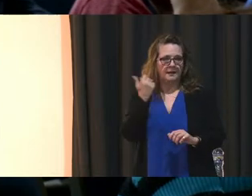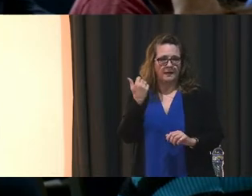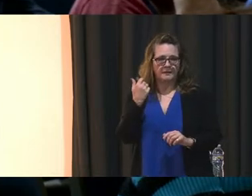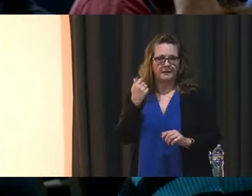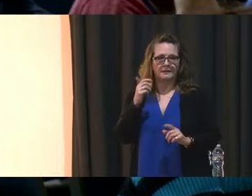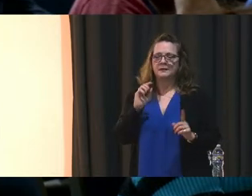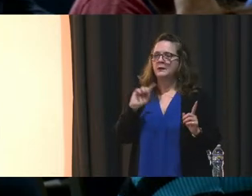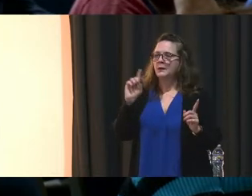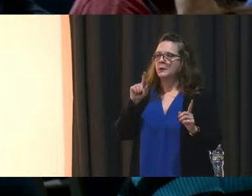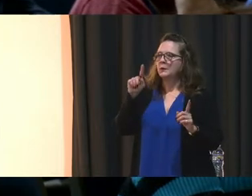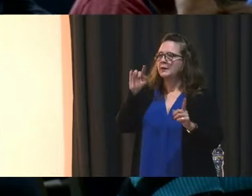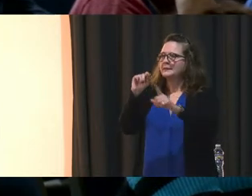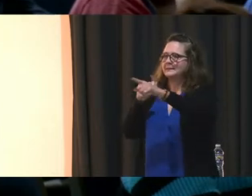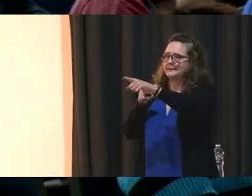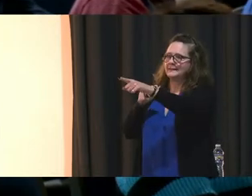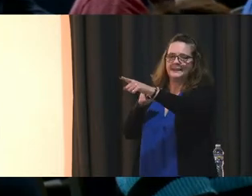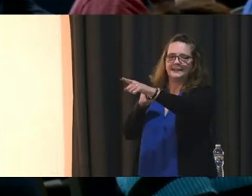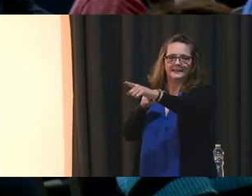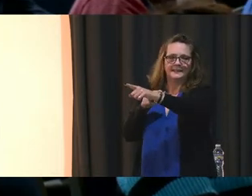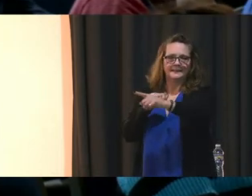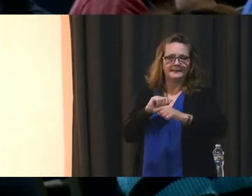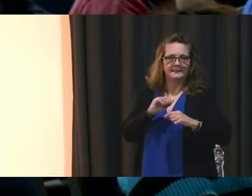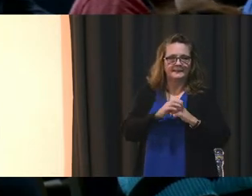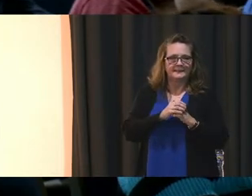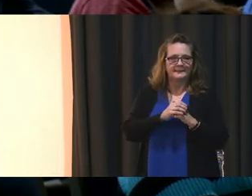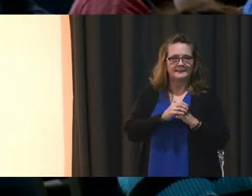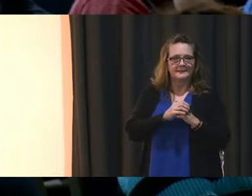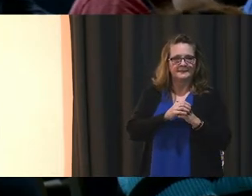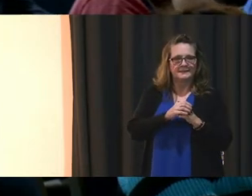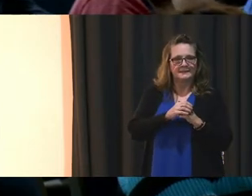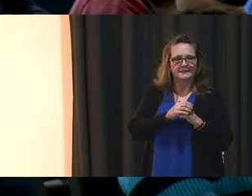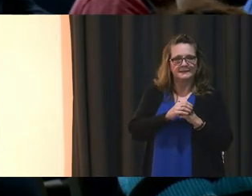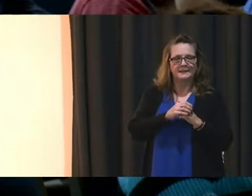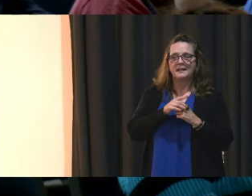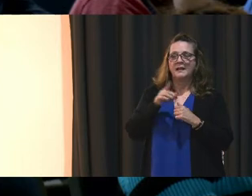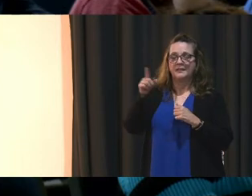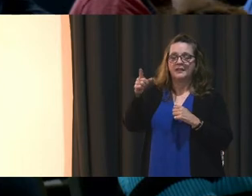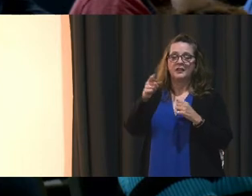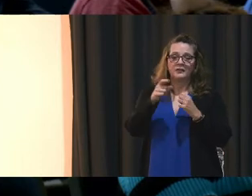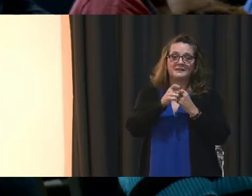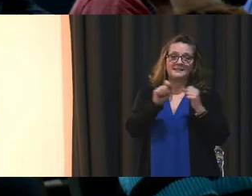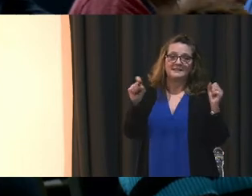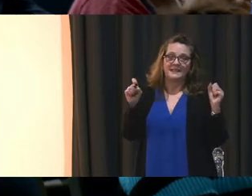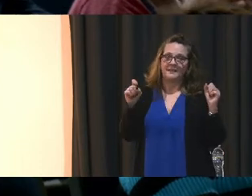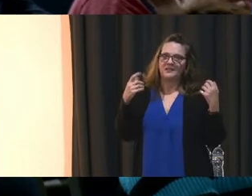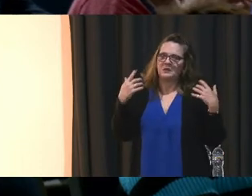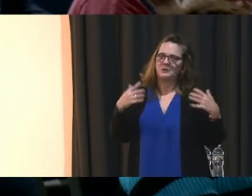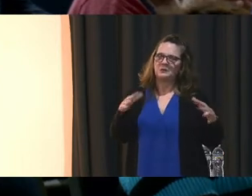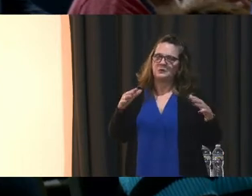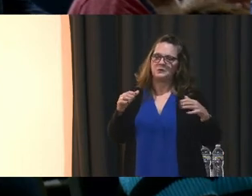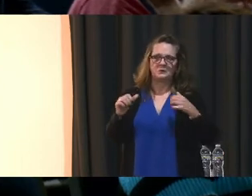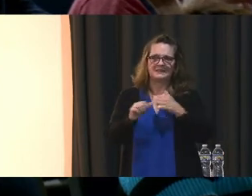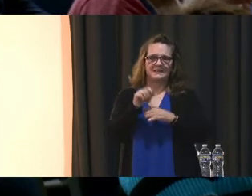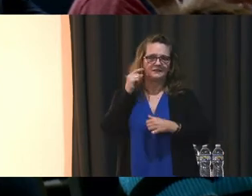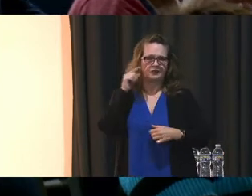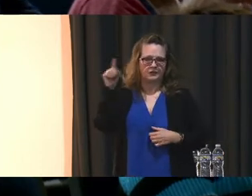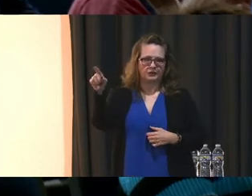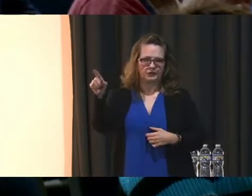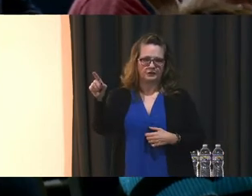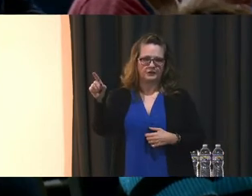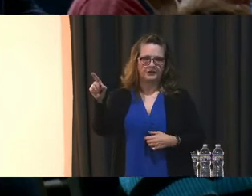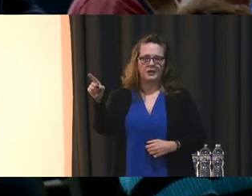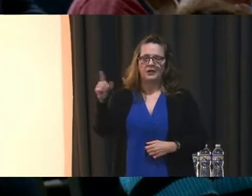did Rebecca Garcia go? I have seen Rebecca Garcia and Miguel Chacon put their safety at risk. Their body has been